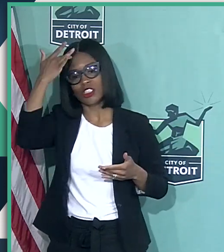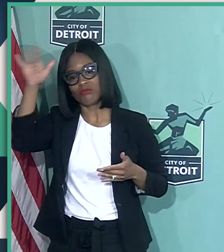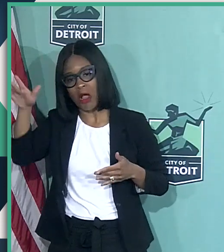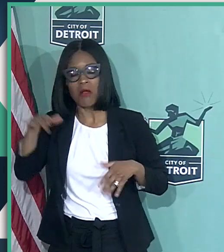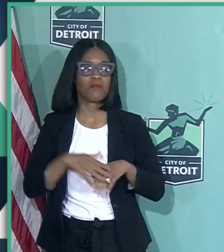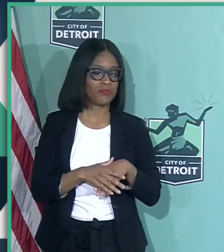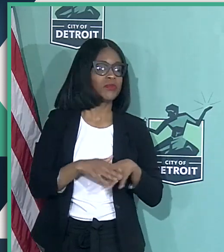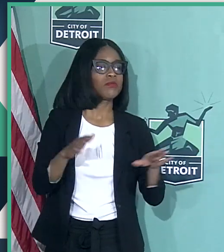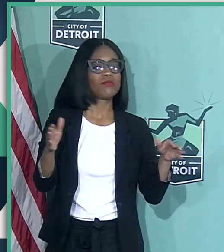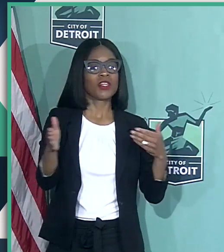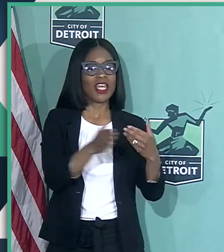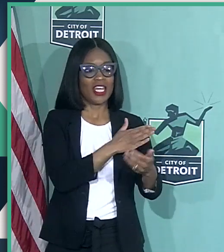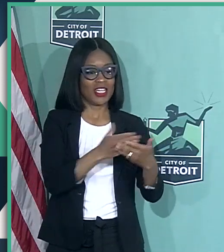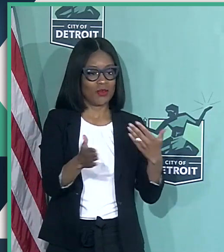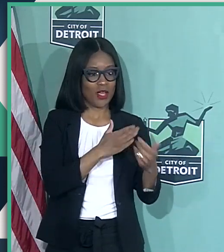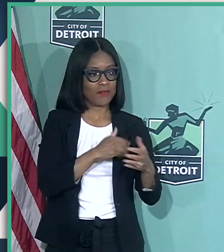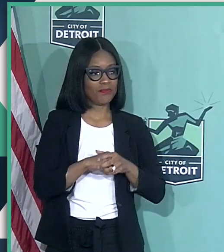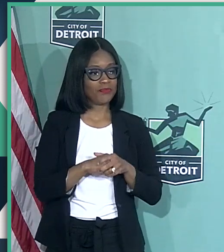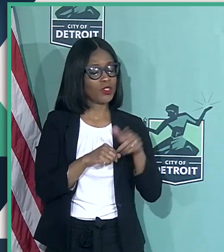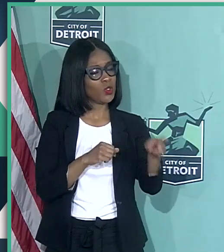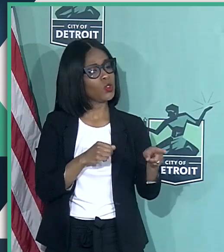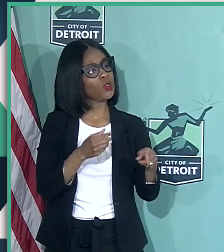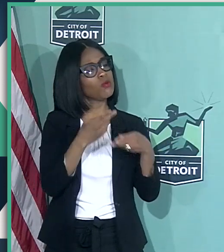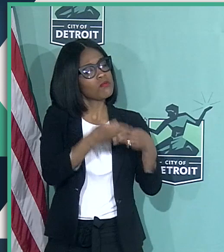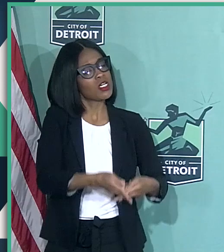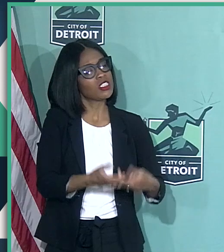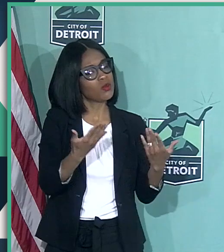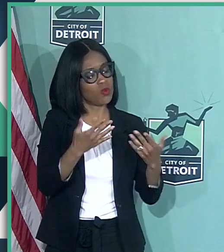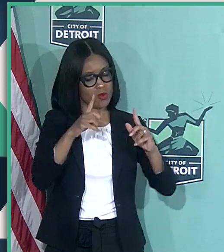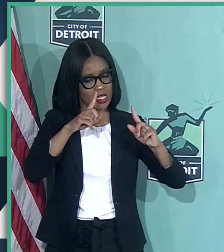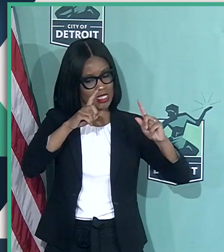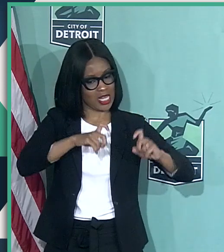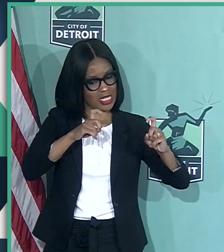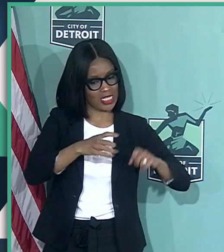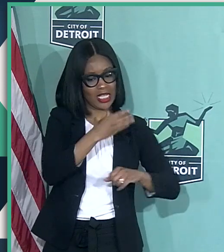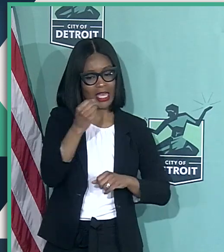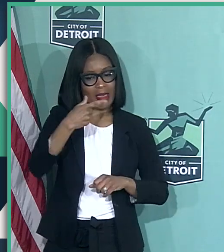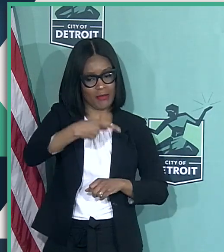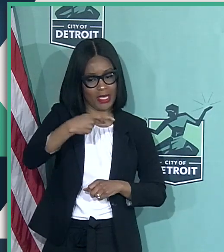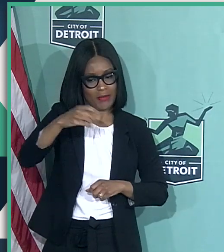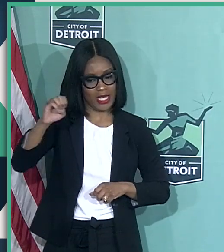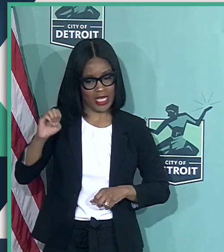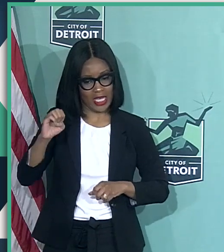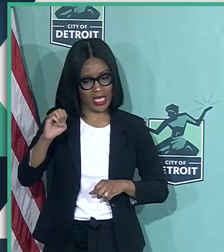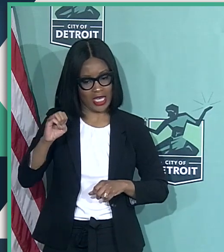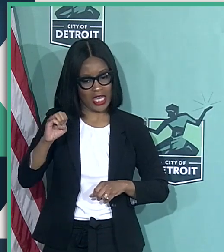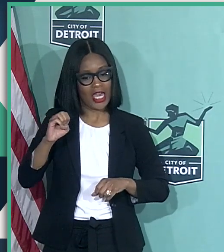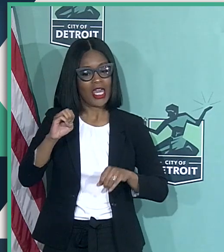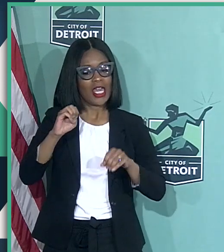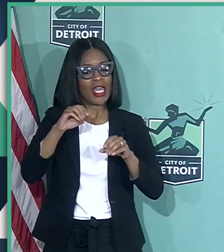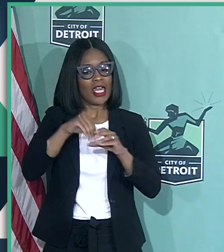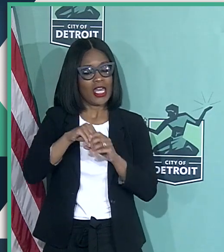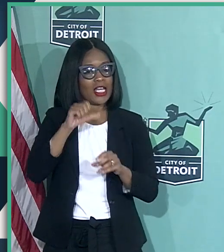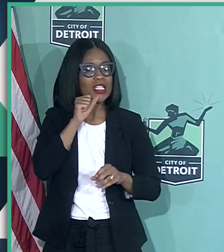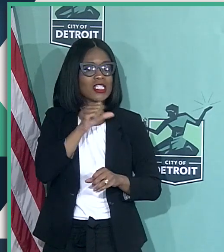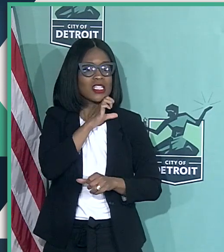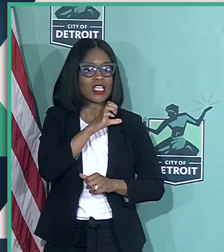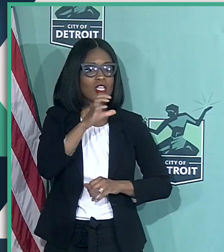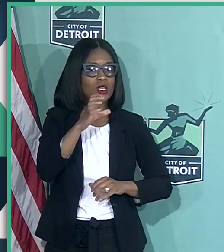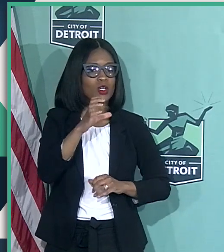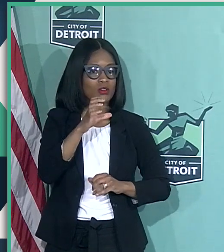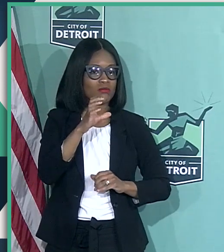Ms. Ferret, you talked about the testing and the PPE in the homes. In terms of